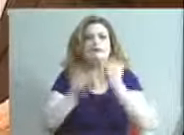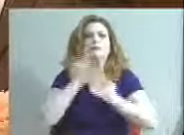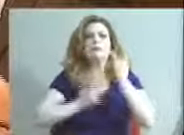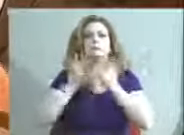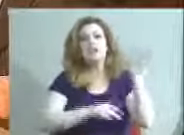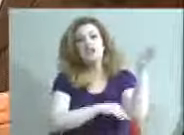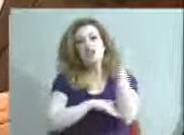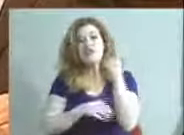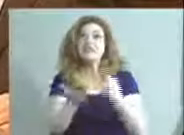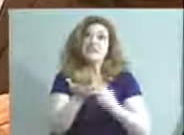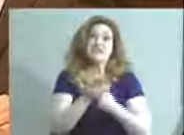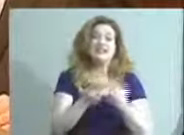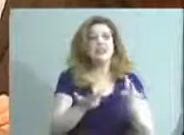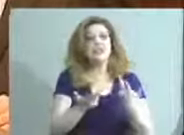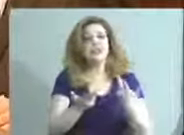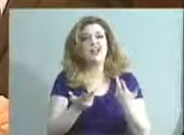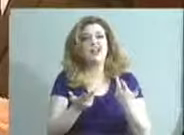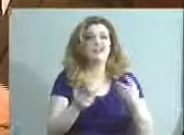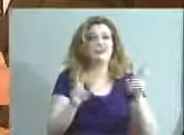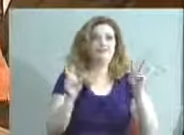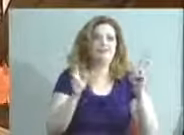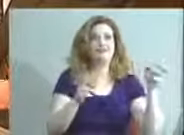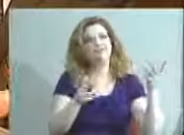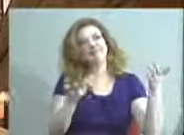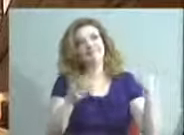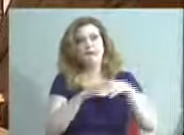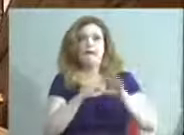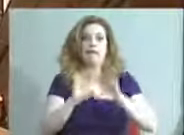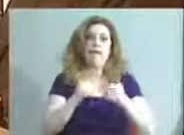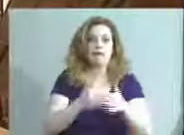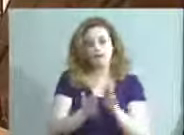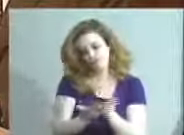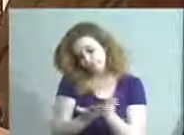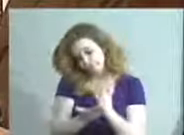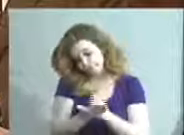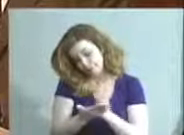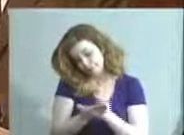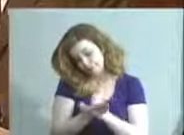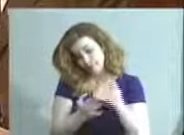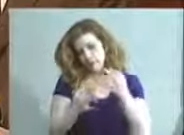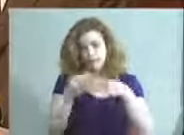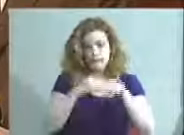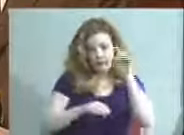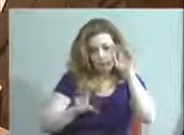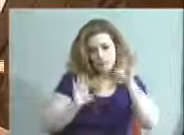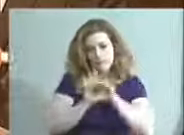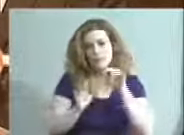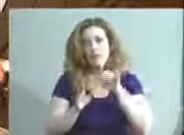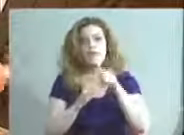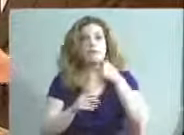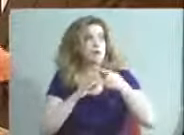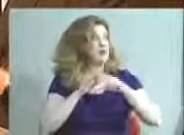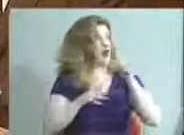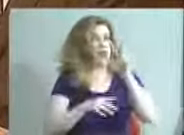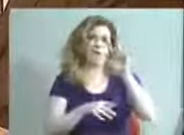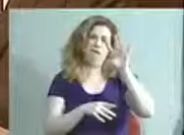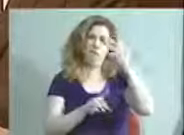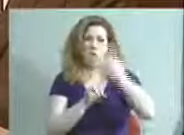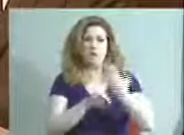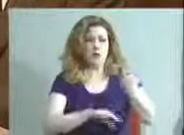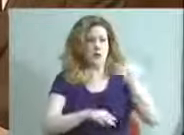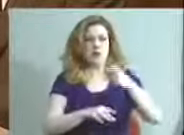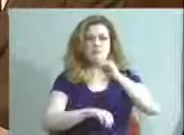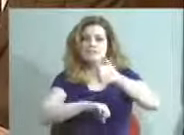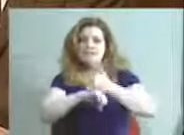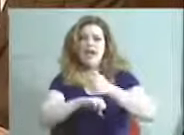well, let's put it in the classroom instead. So through the Trees Louisville Foundation that we started three or four months ago, that's one of their initiatives to plant 800